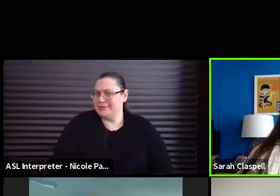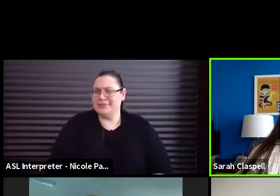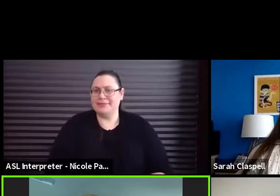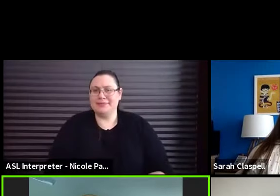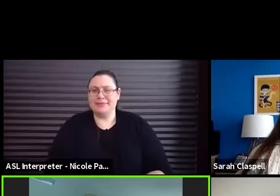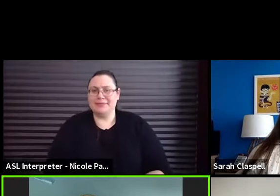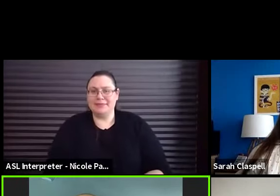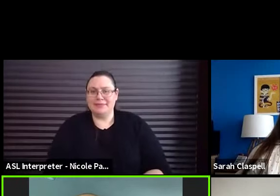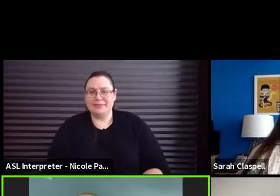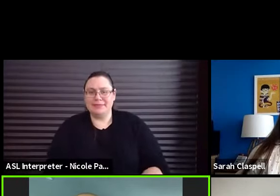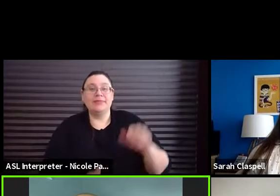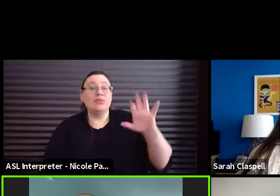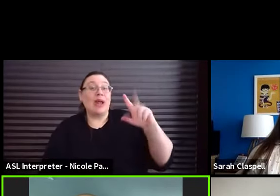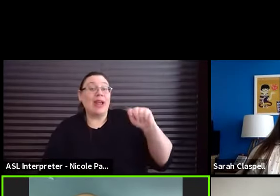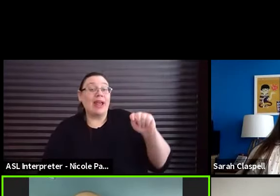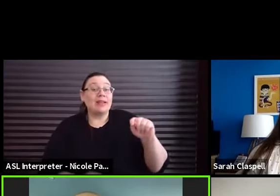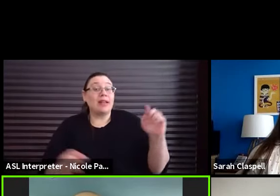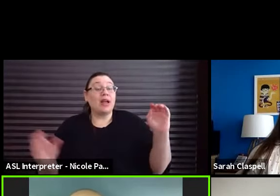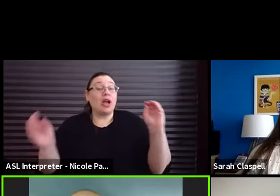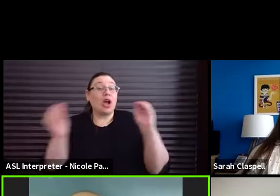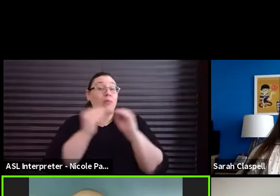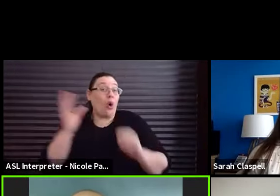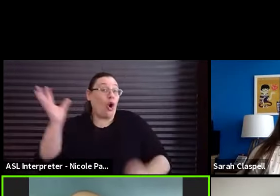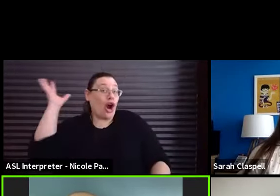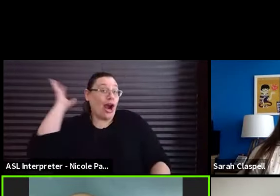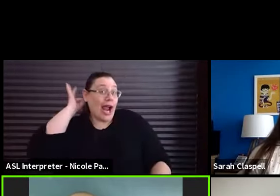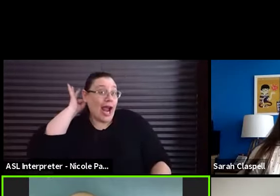She thinks the more hair, the better.